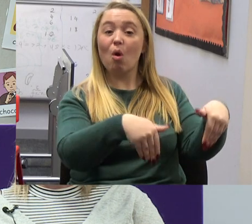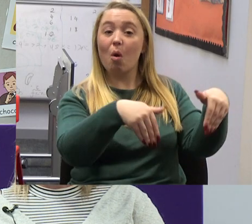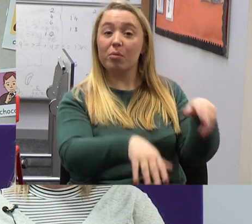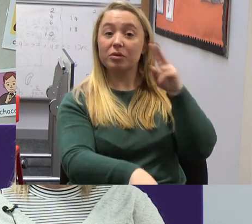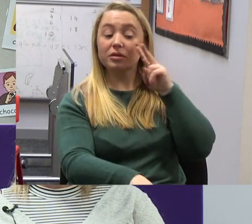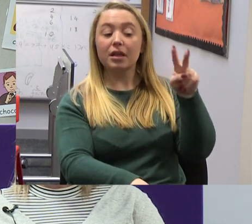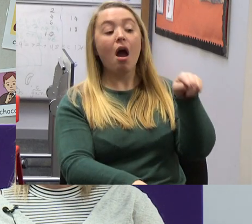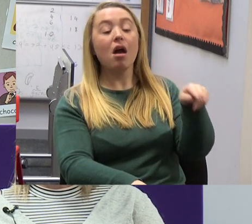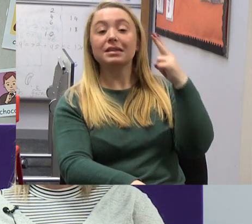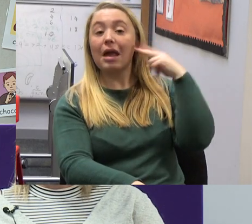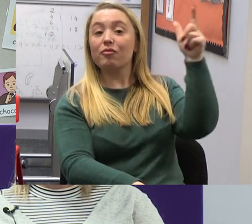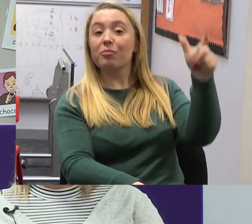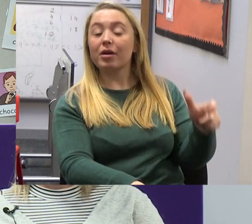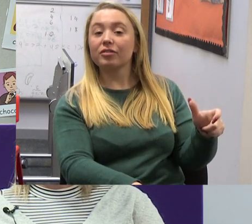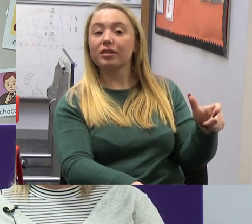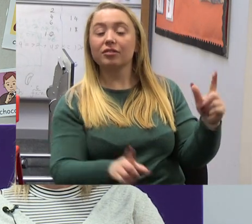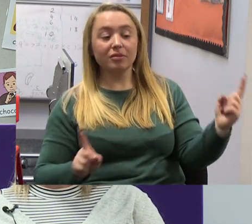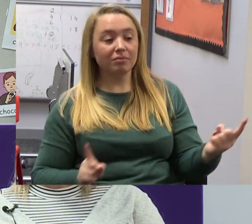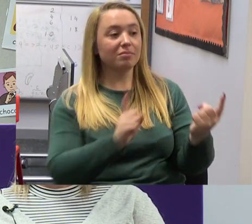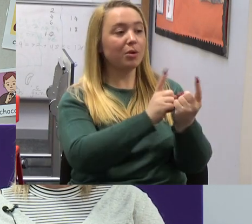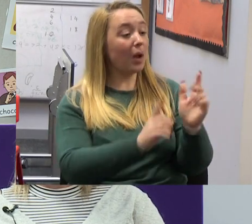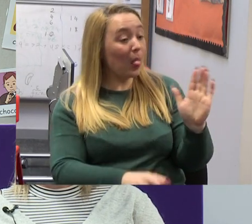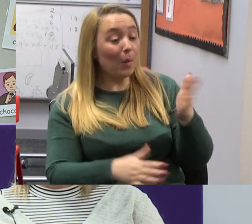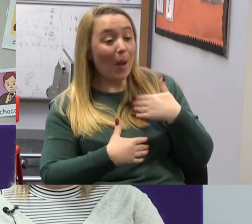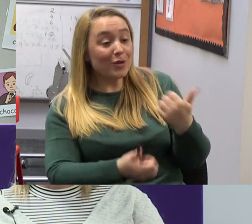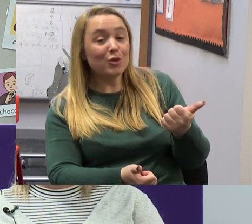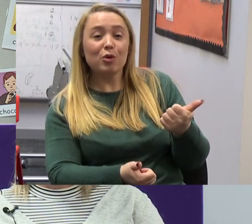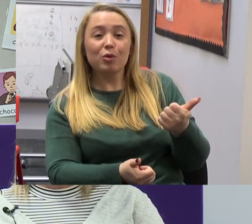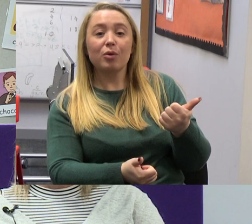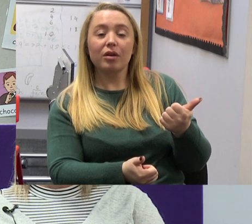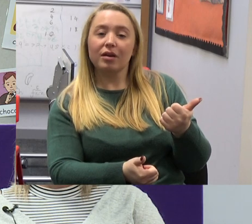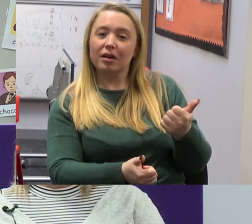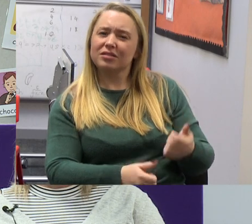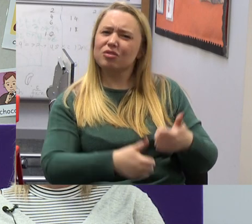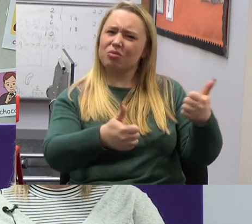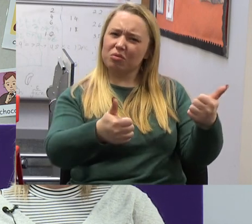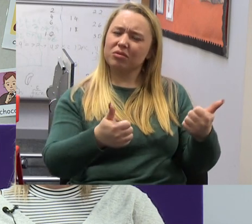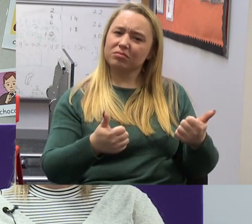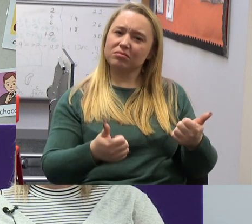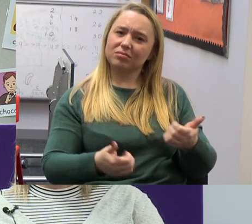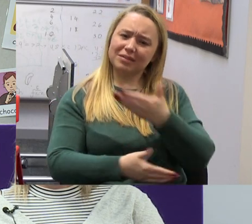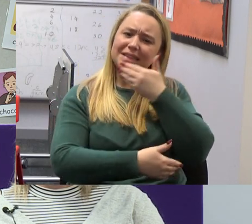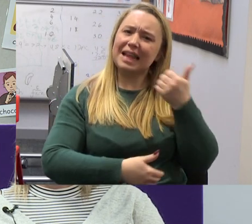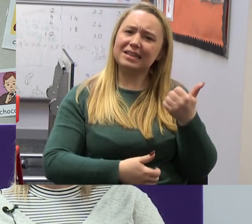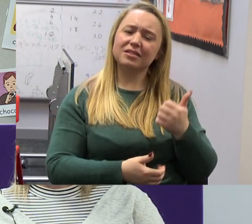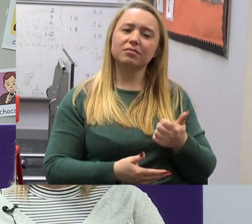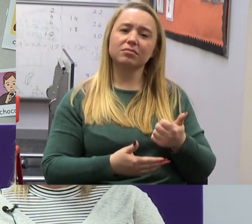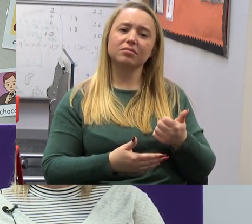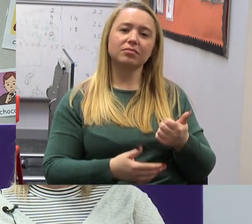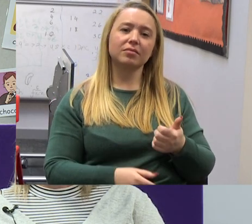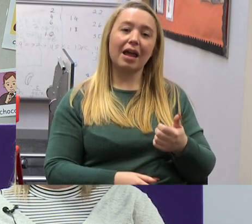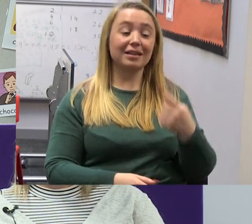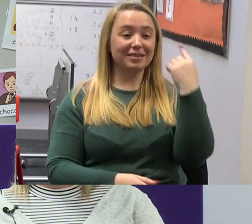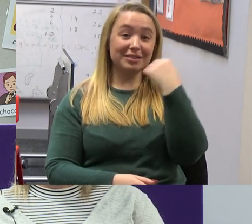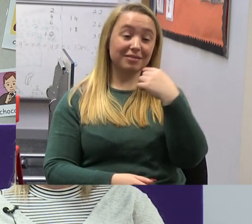in the supermarket, if you know somebody's deaf, a simple hi, how are you, goes a long way for that